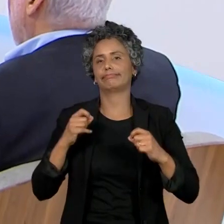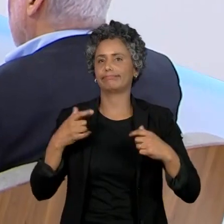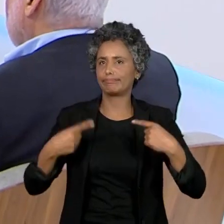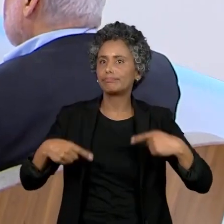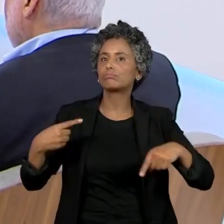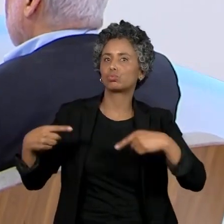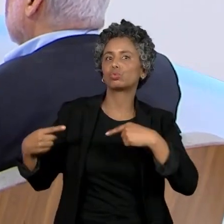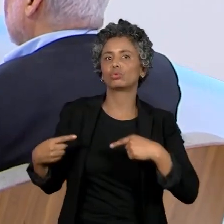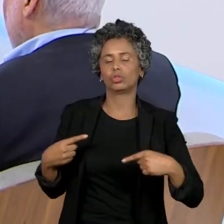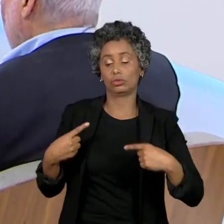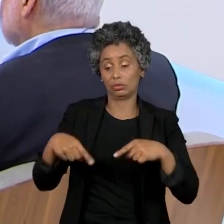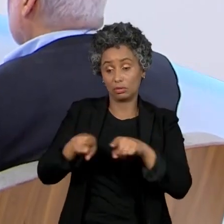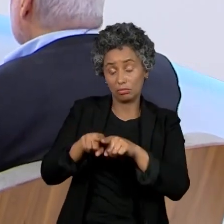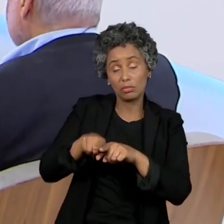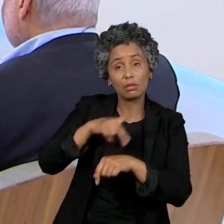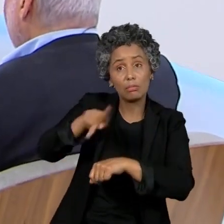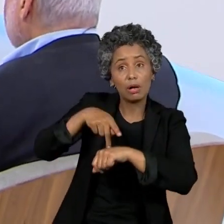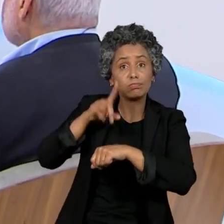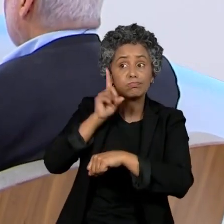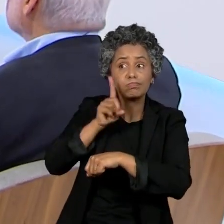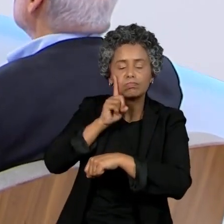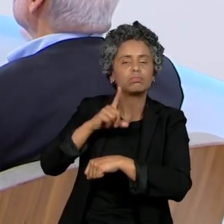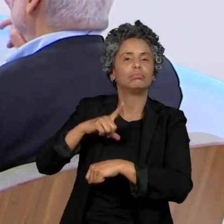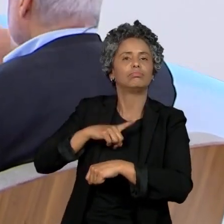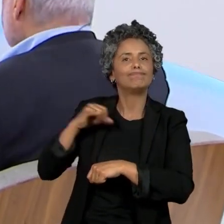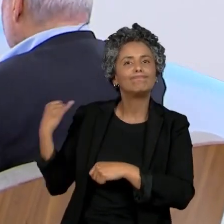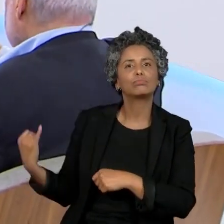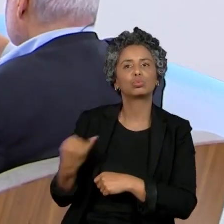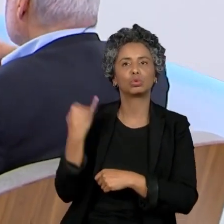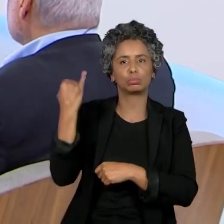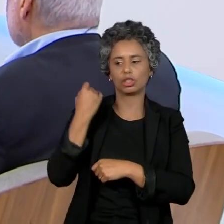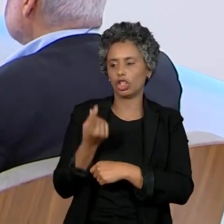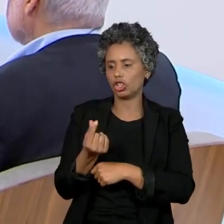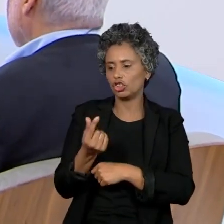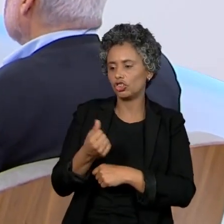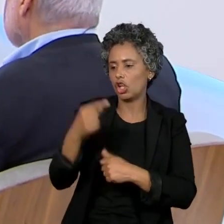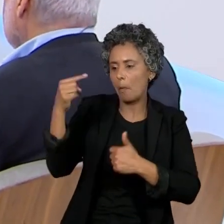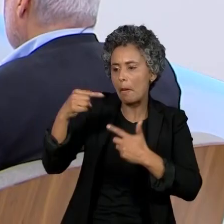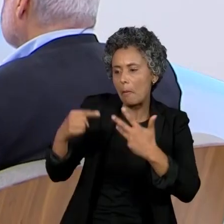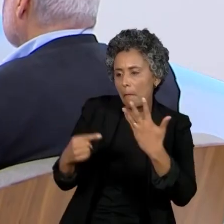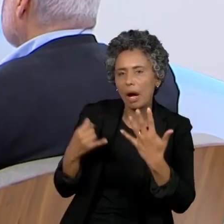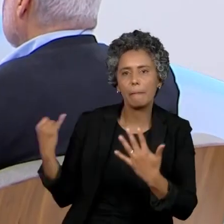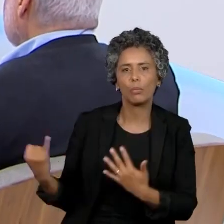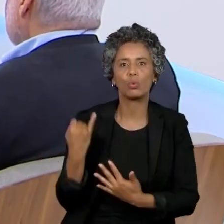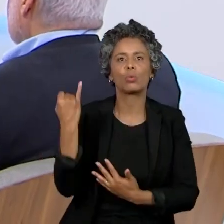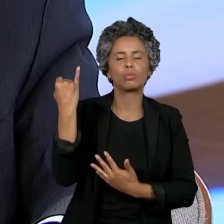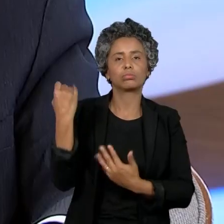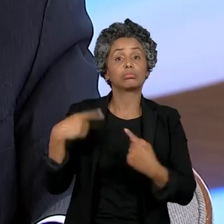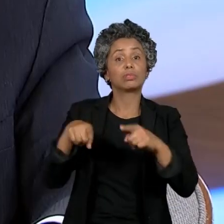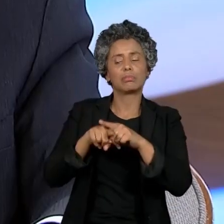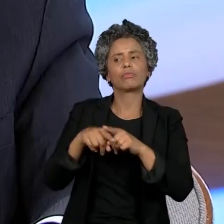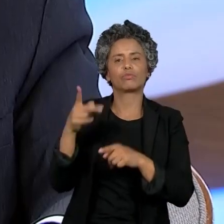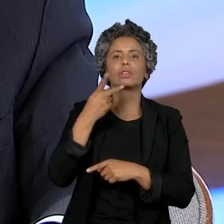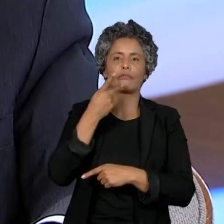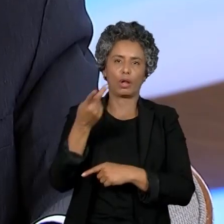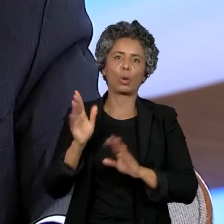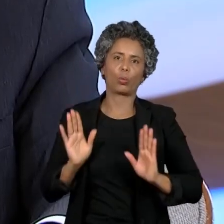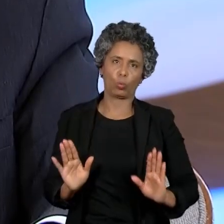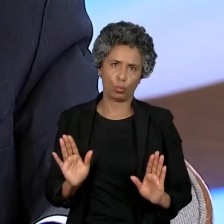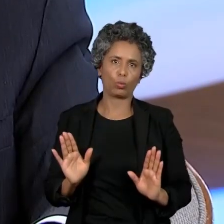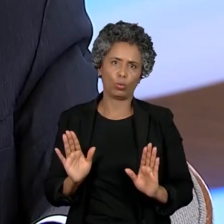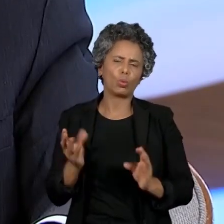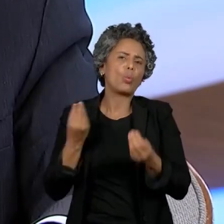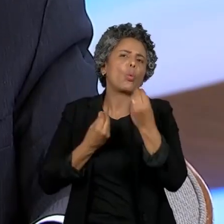.S. has had an advantage as a reserve currency, and you mentioned that in your question. And